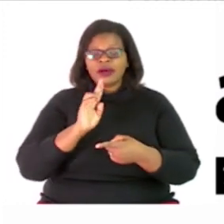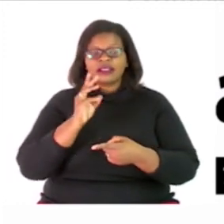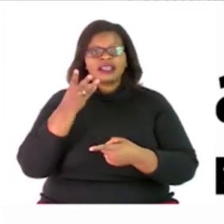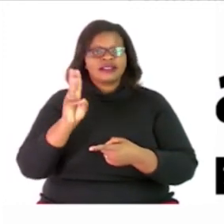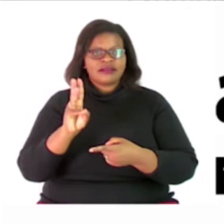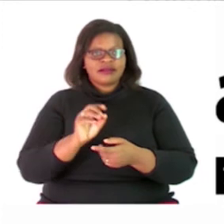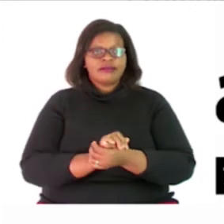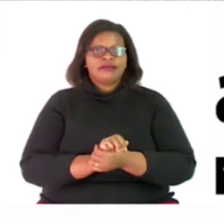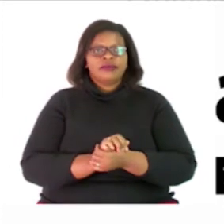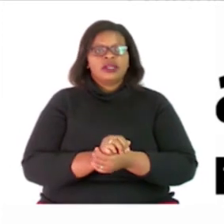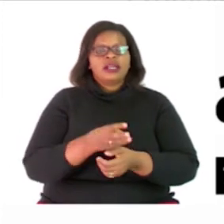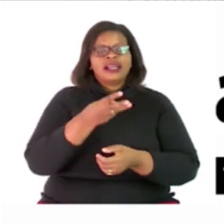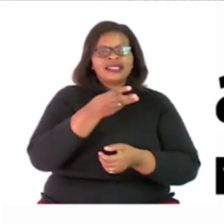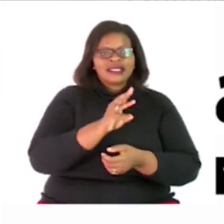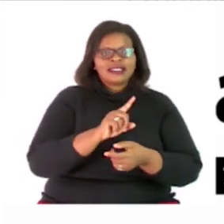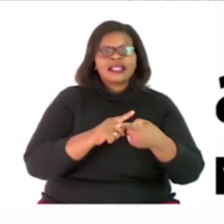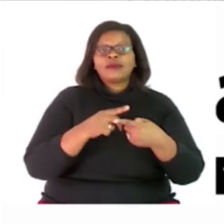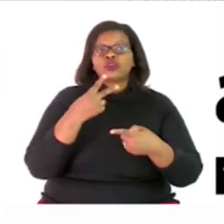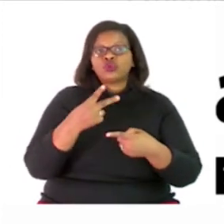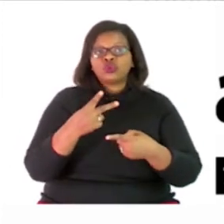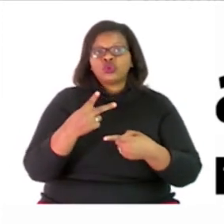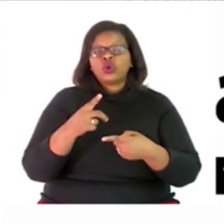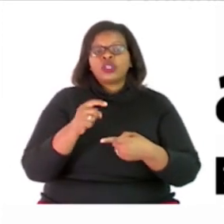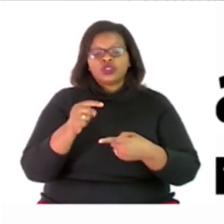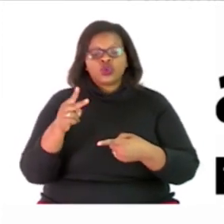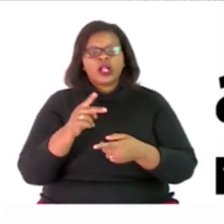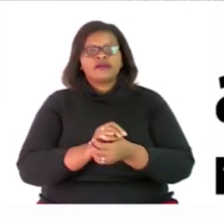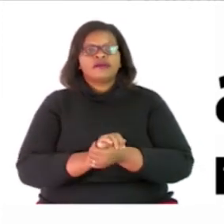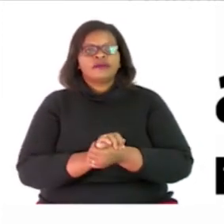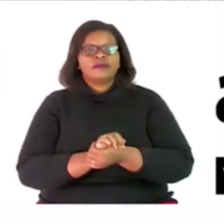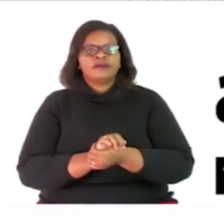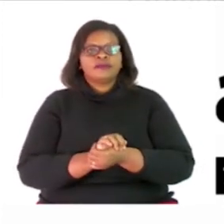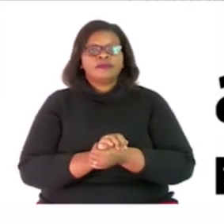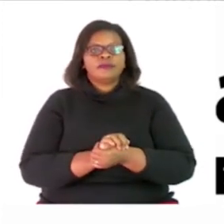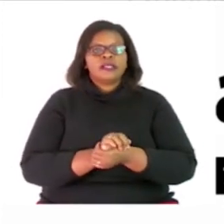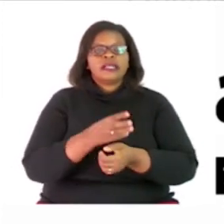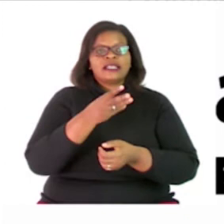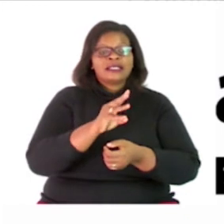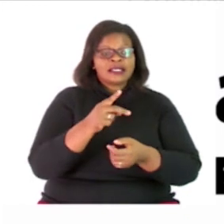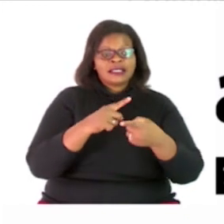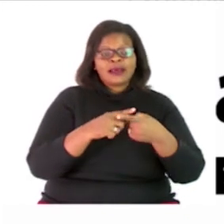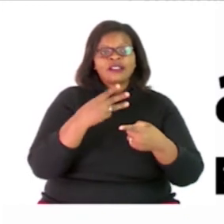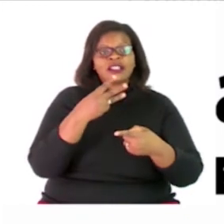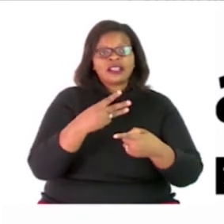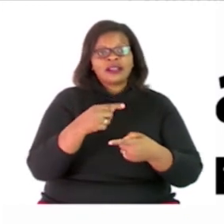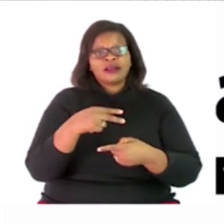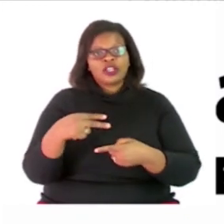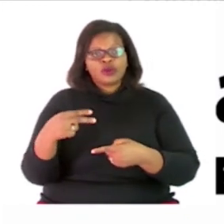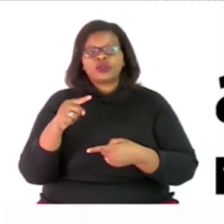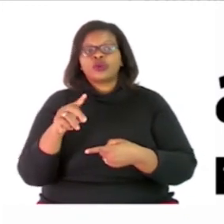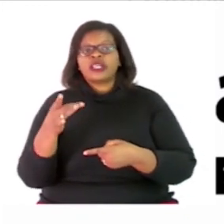6 times 2 equals 12 6 times 3 equals 18